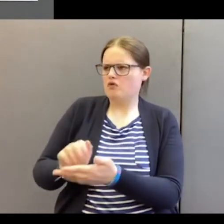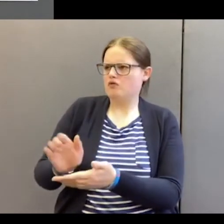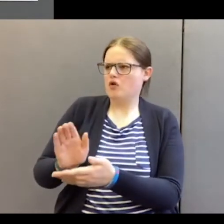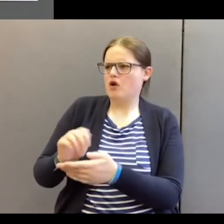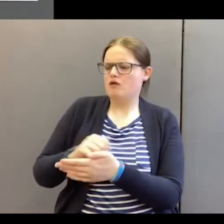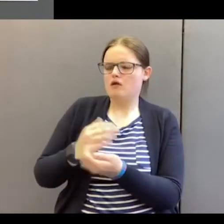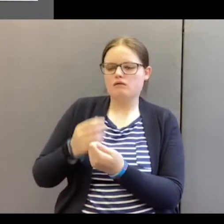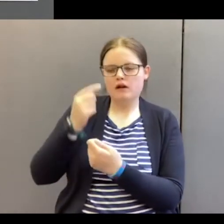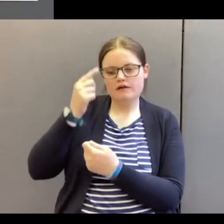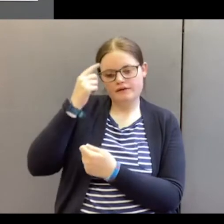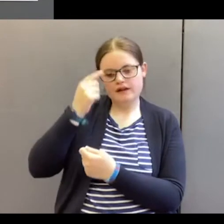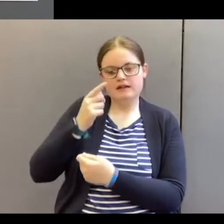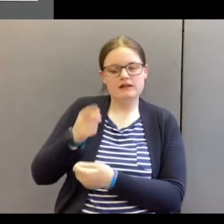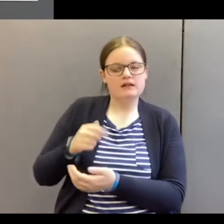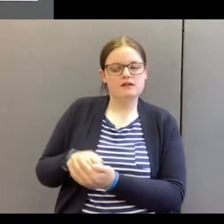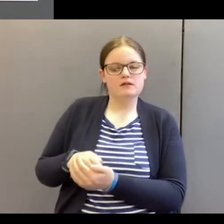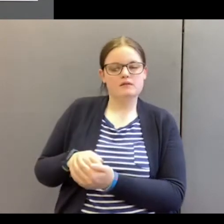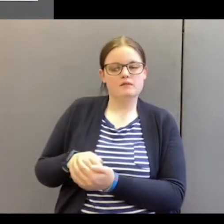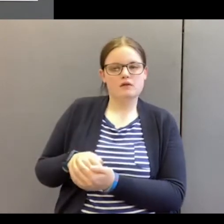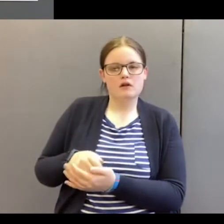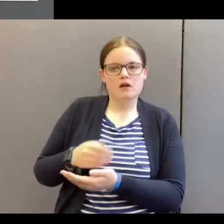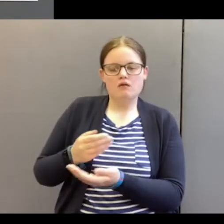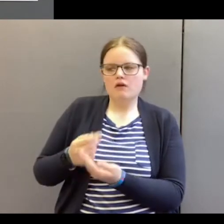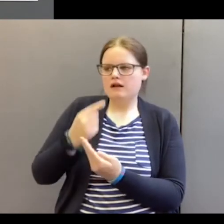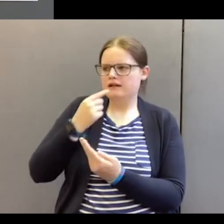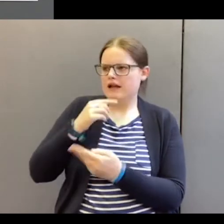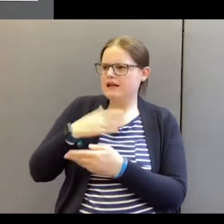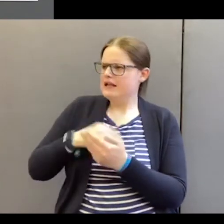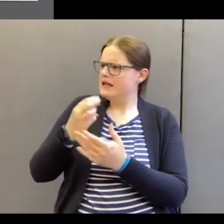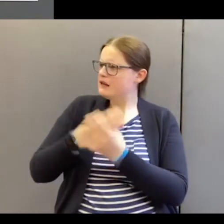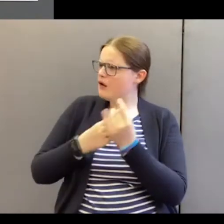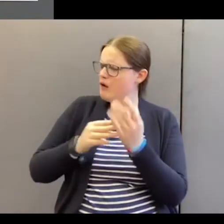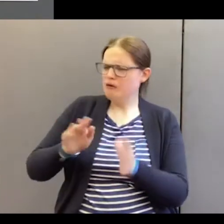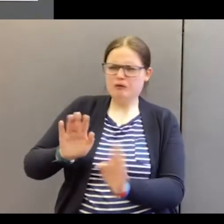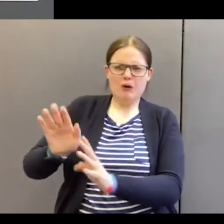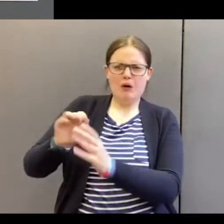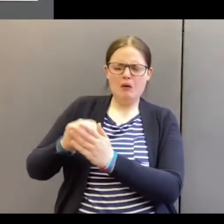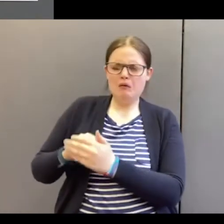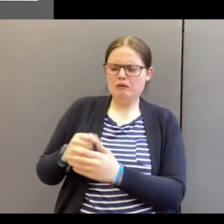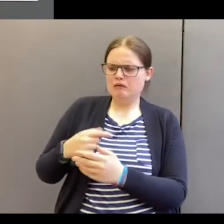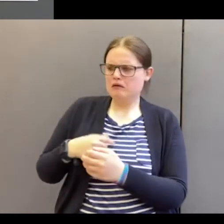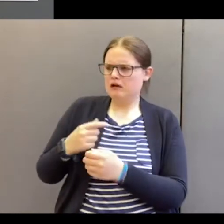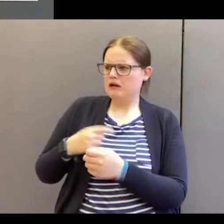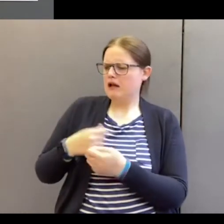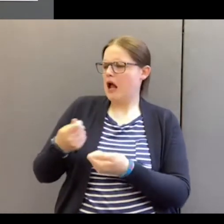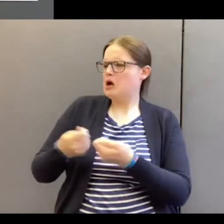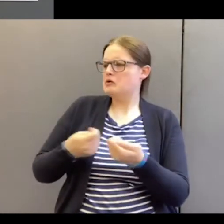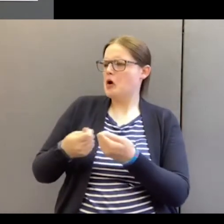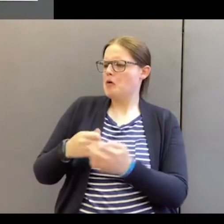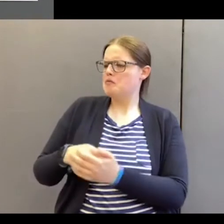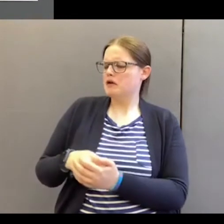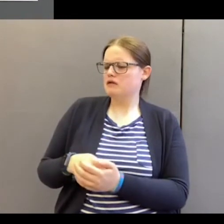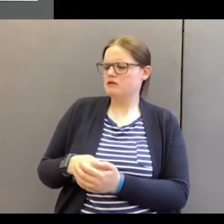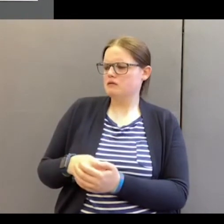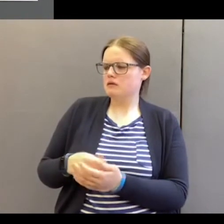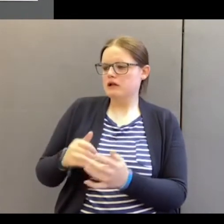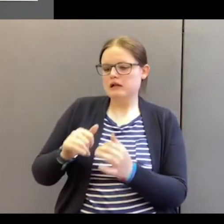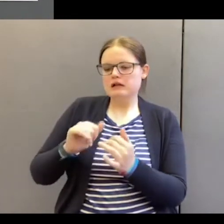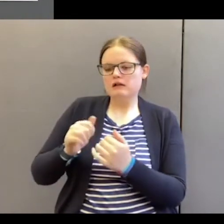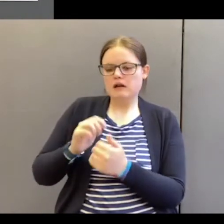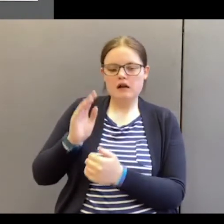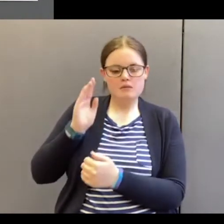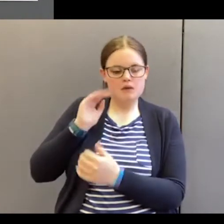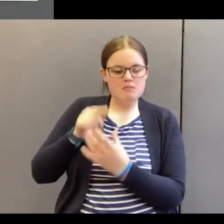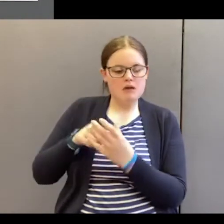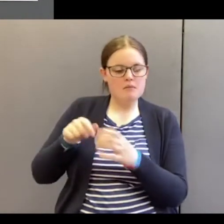crowd. The crowd says I don't need God. I can cope. Sometimes we hear of